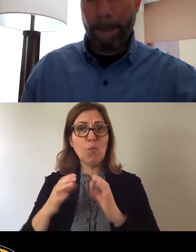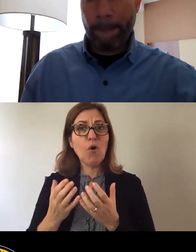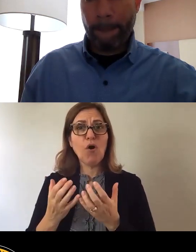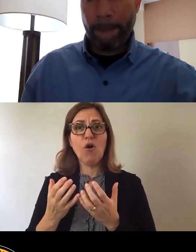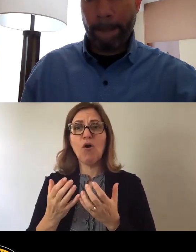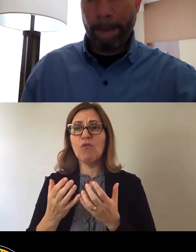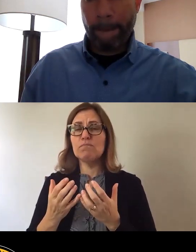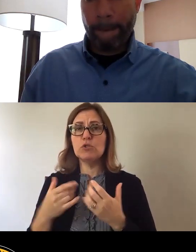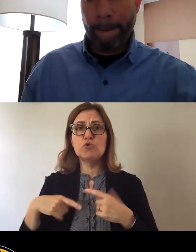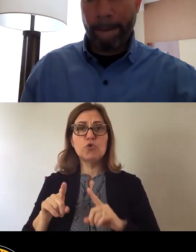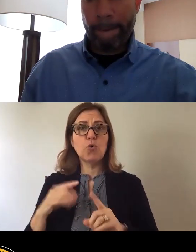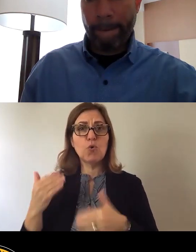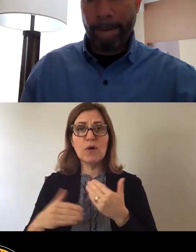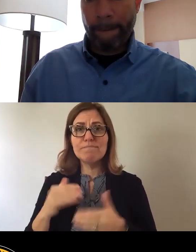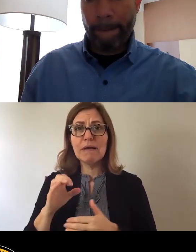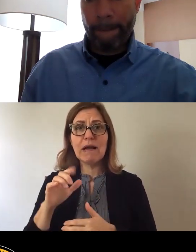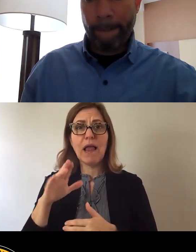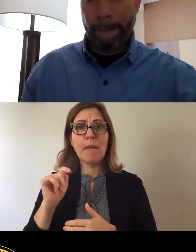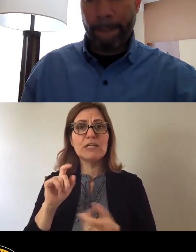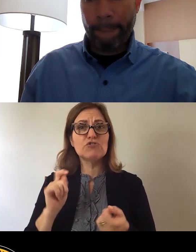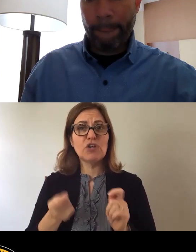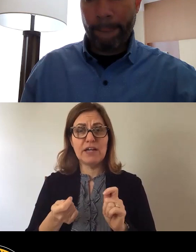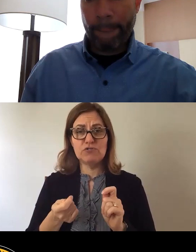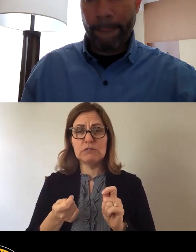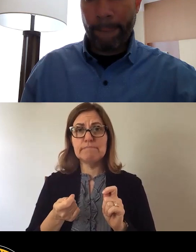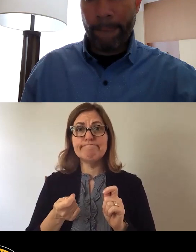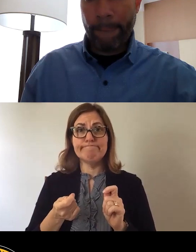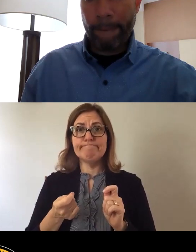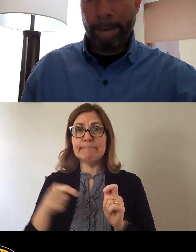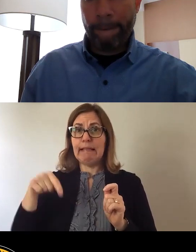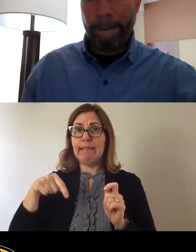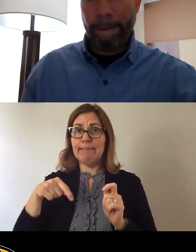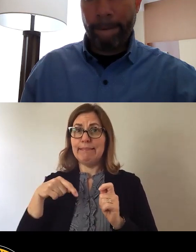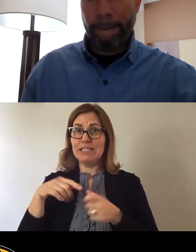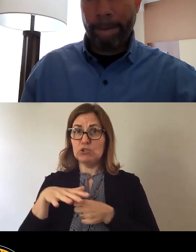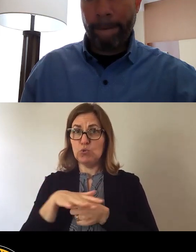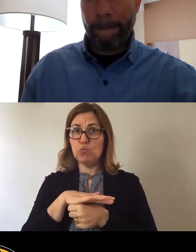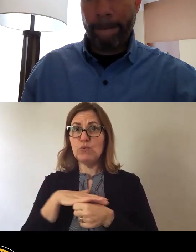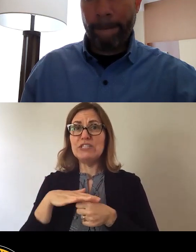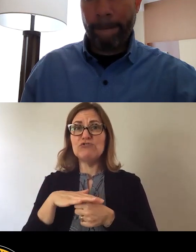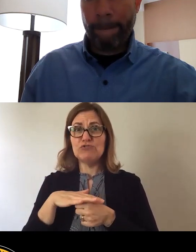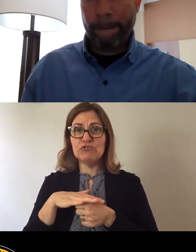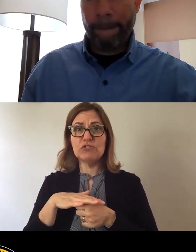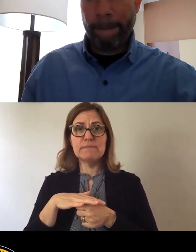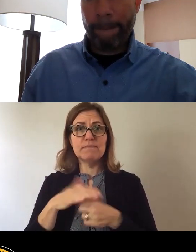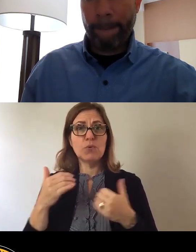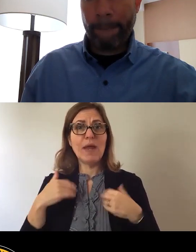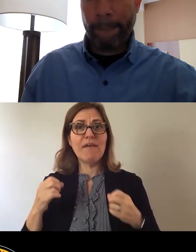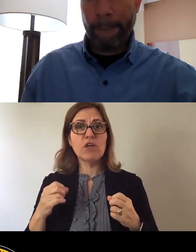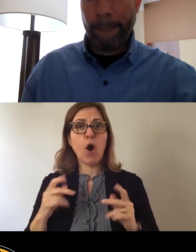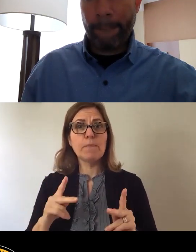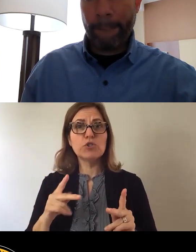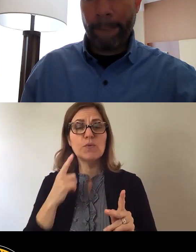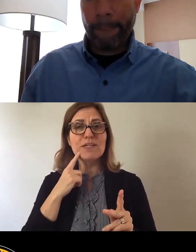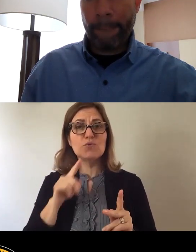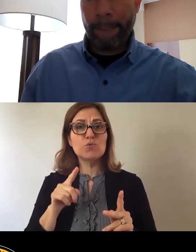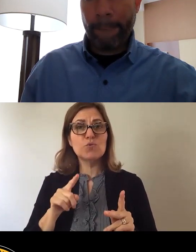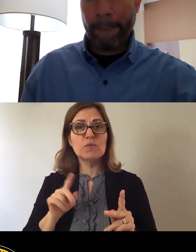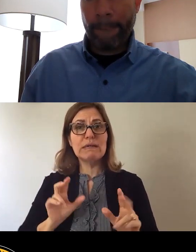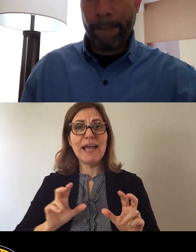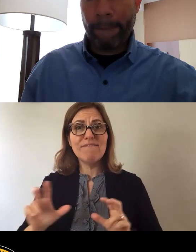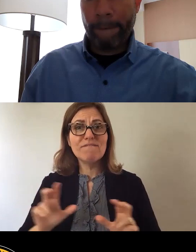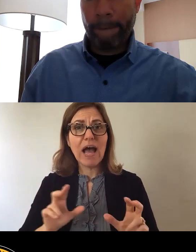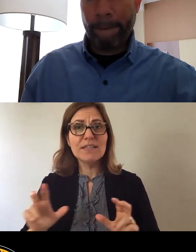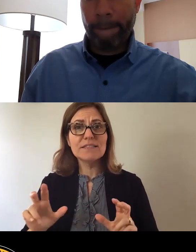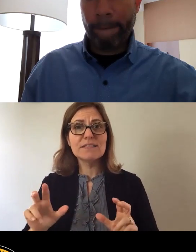We in this region have the opportunity to invest an enormous